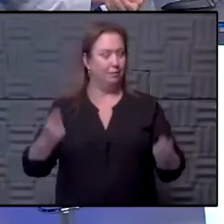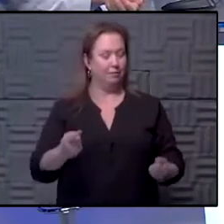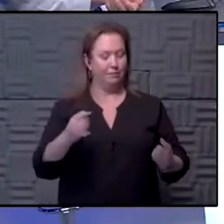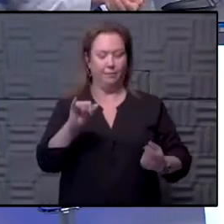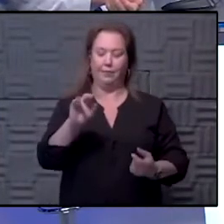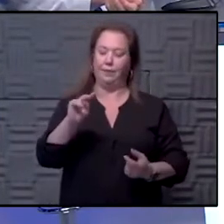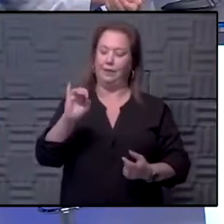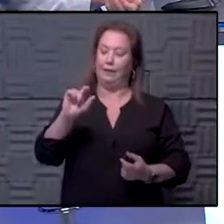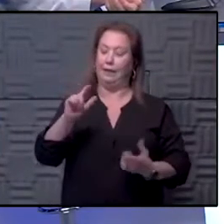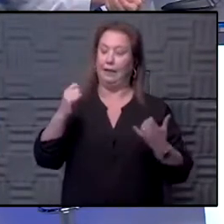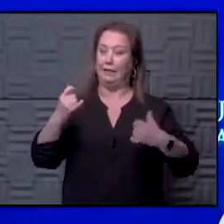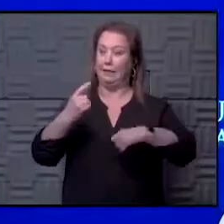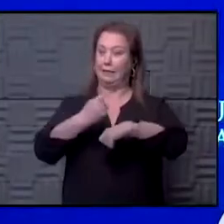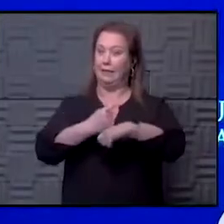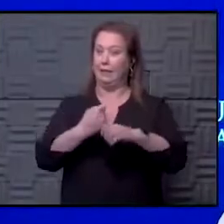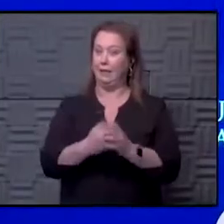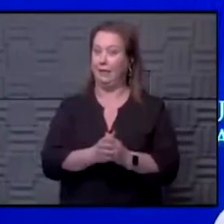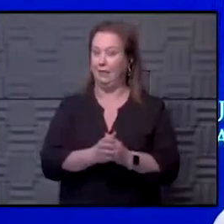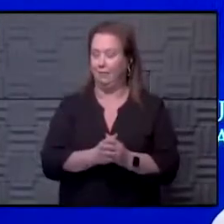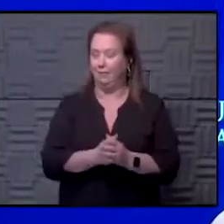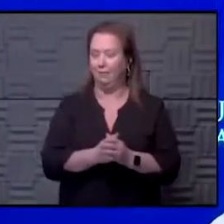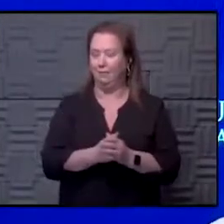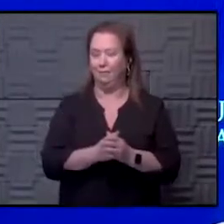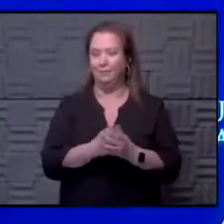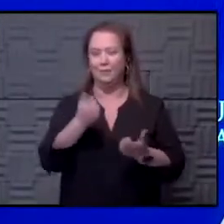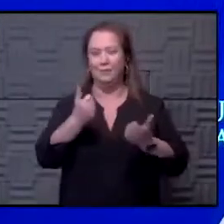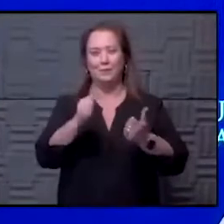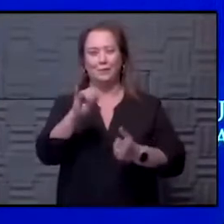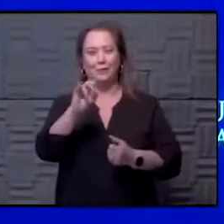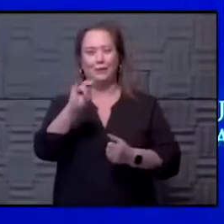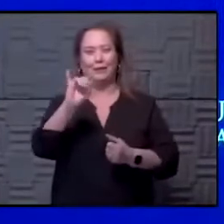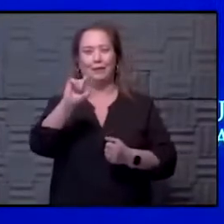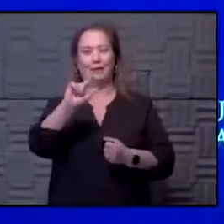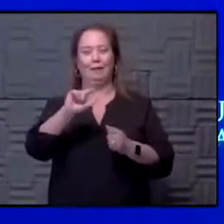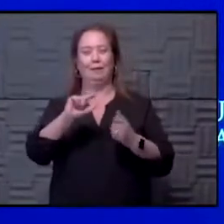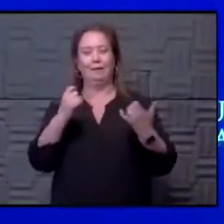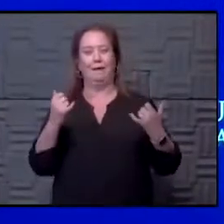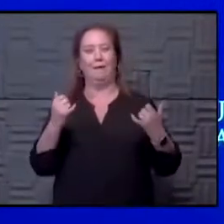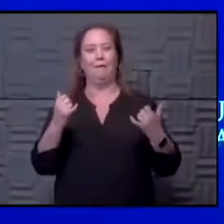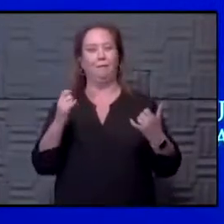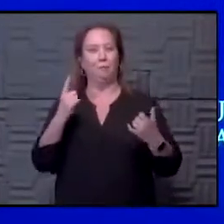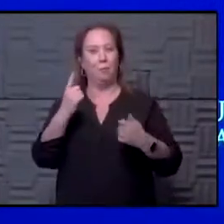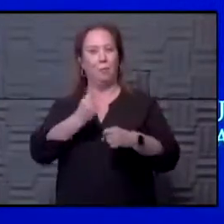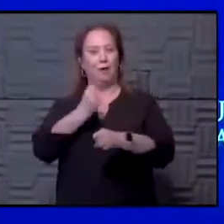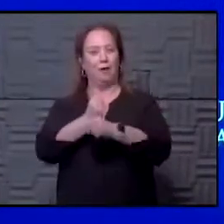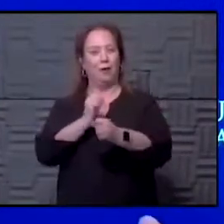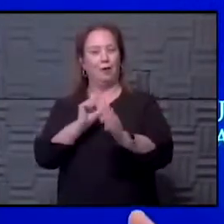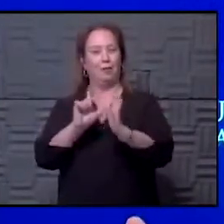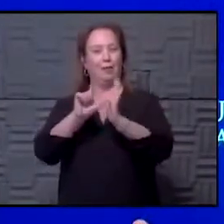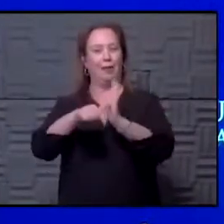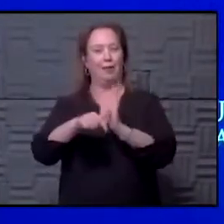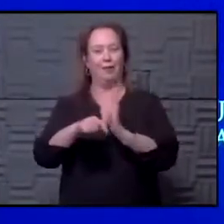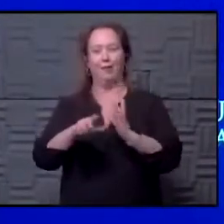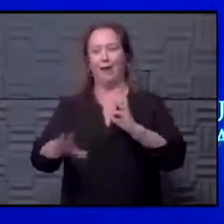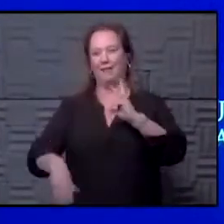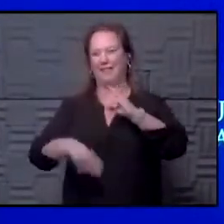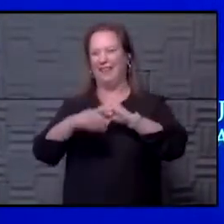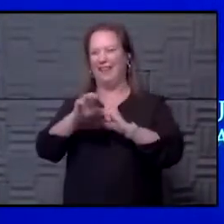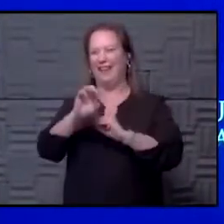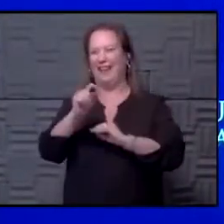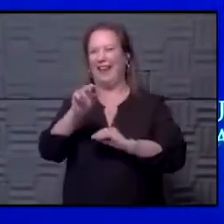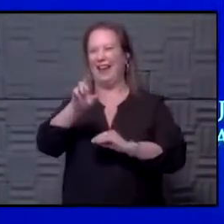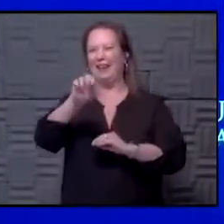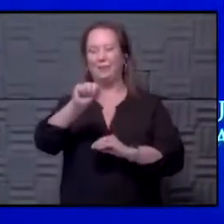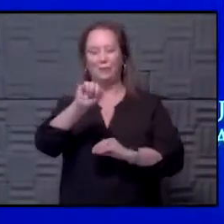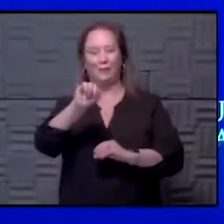you think we're in today? Oh, that is a great question. You know, I think about that. I'd like to say we're in extra innings because it's been so long.